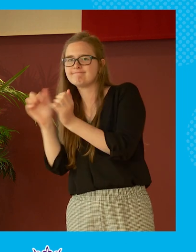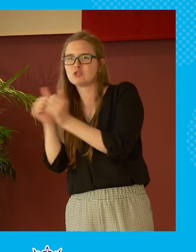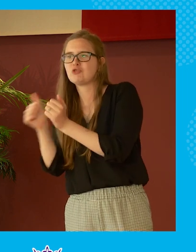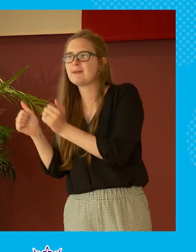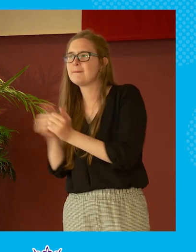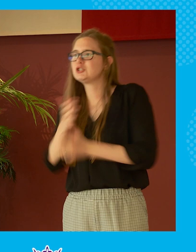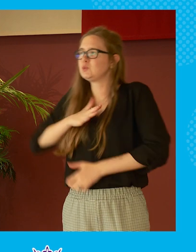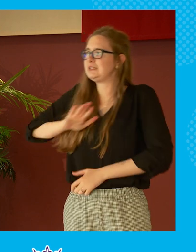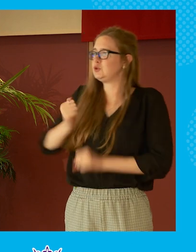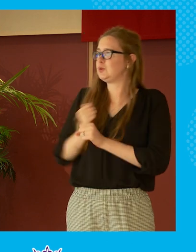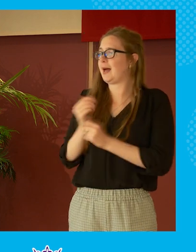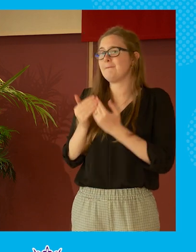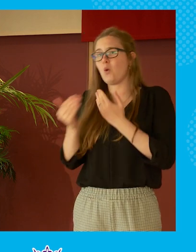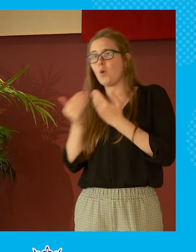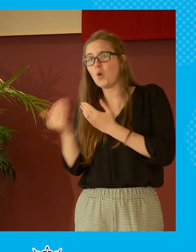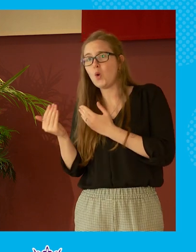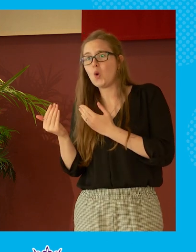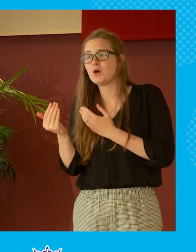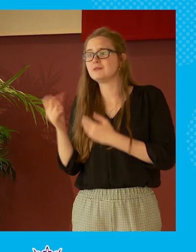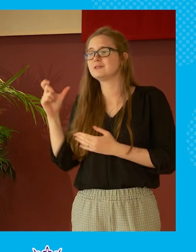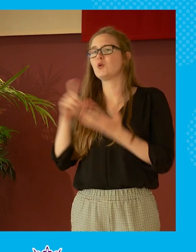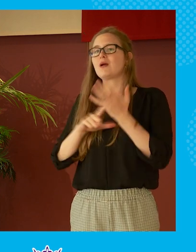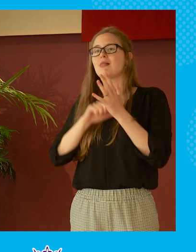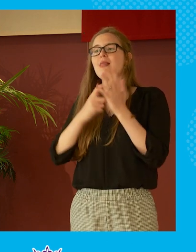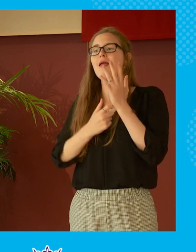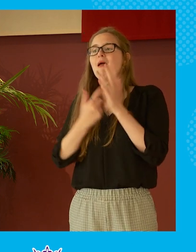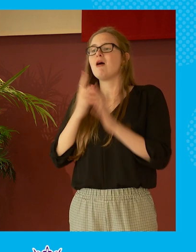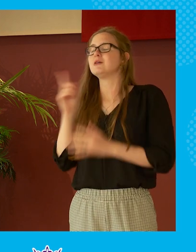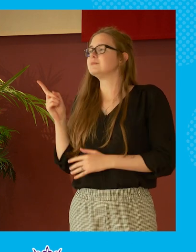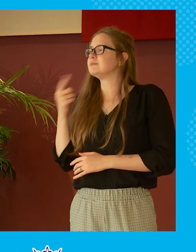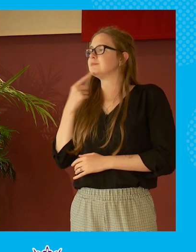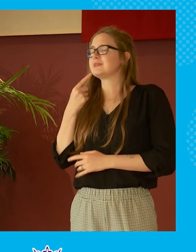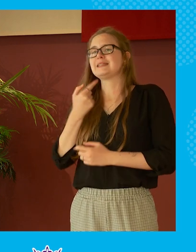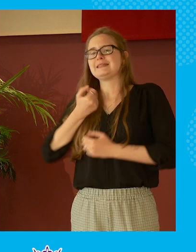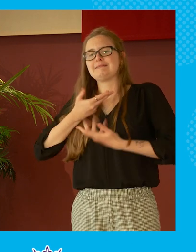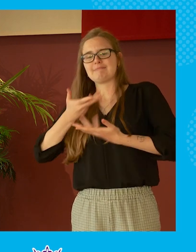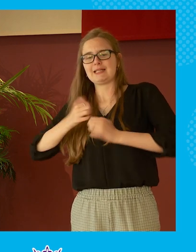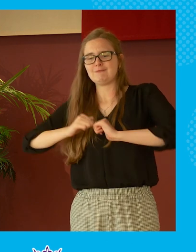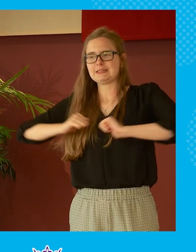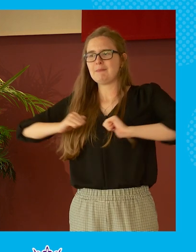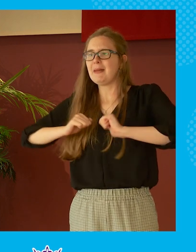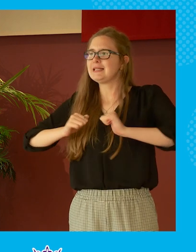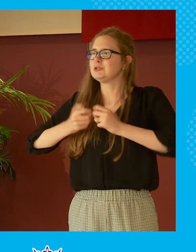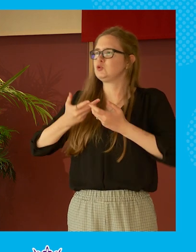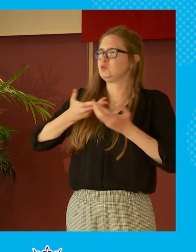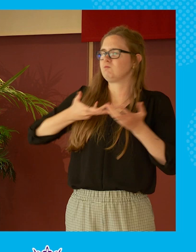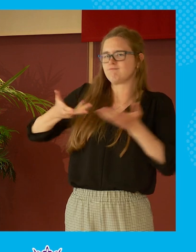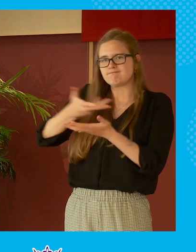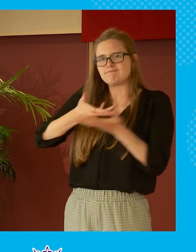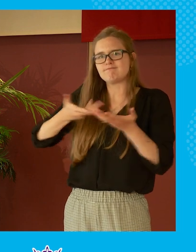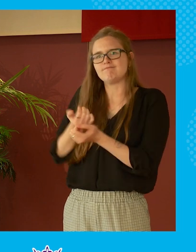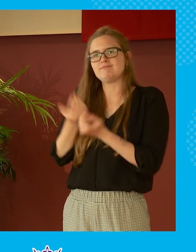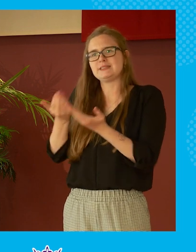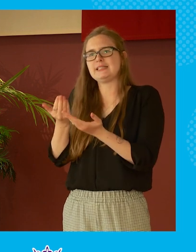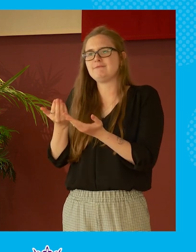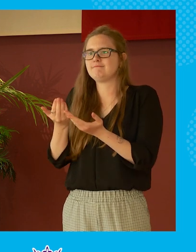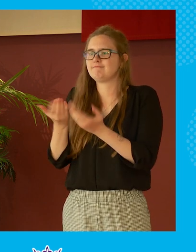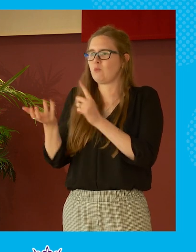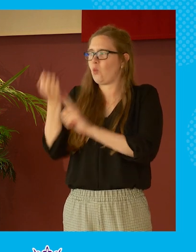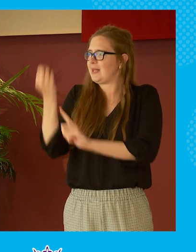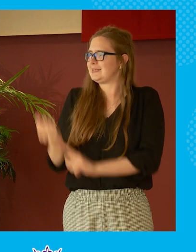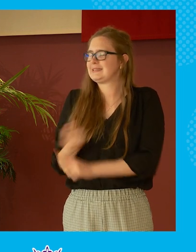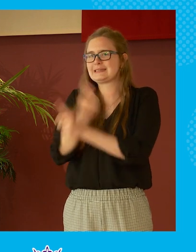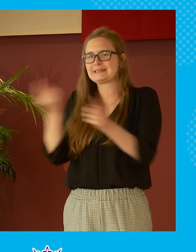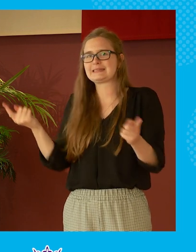to do more absolutely and and give people space and i suppose to the extent that it's possible give give people wins i mean